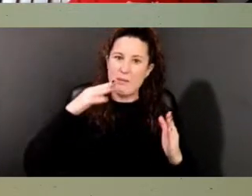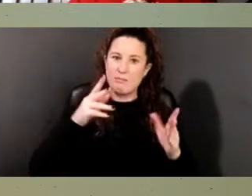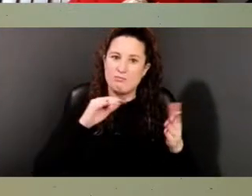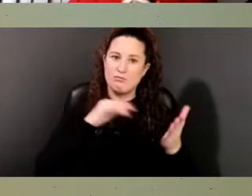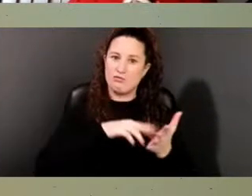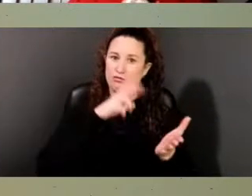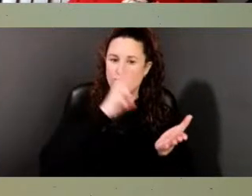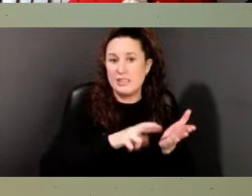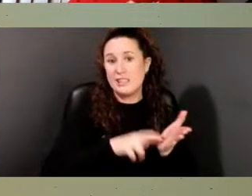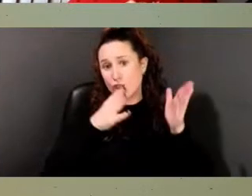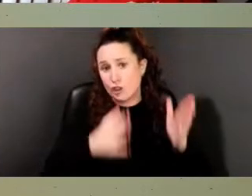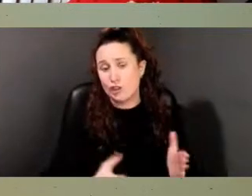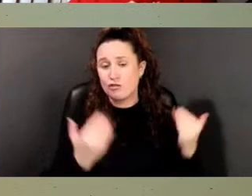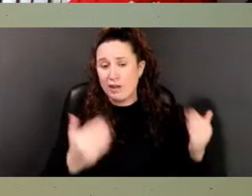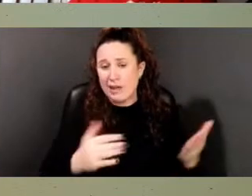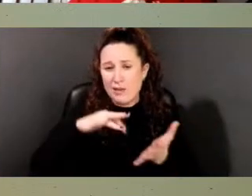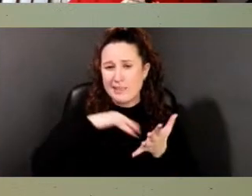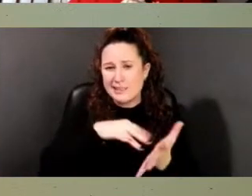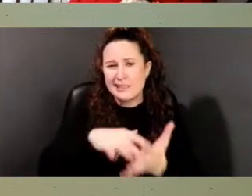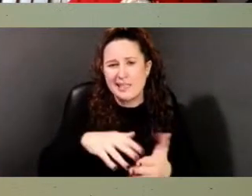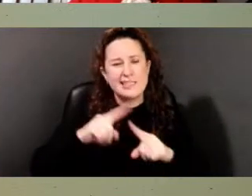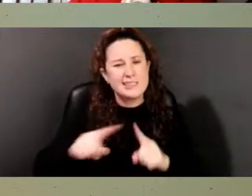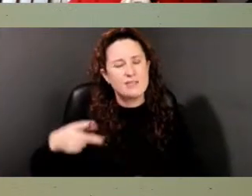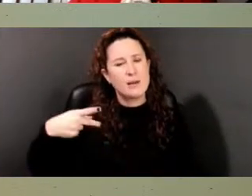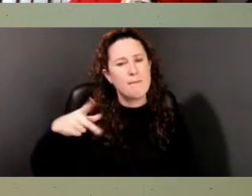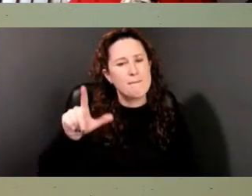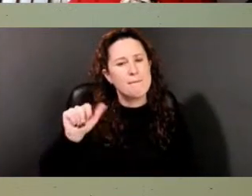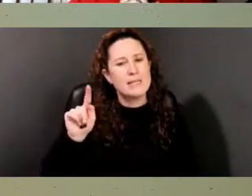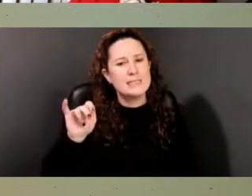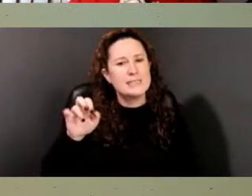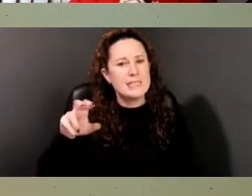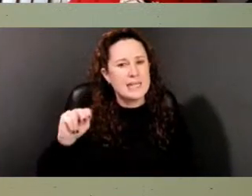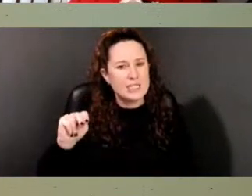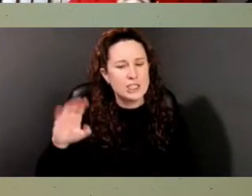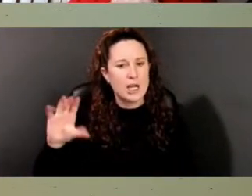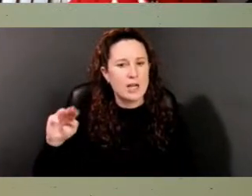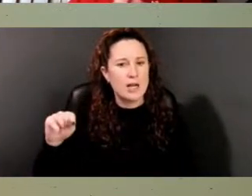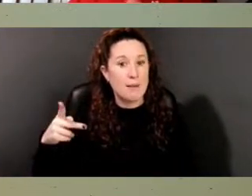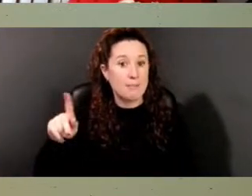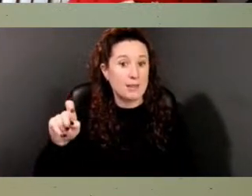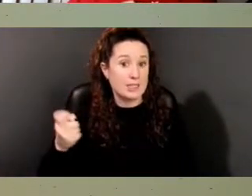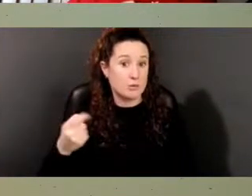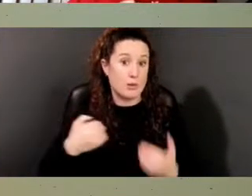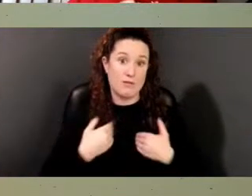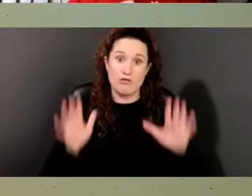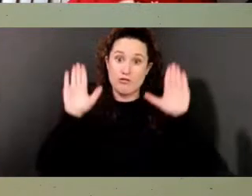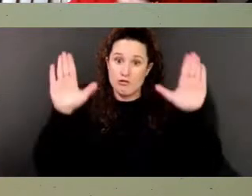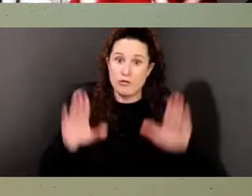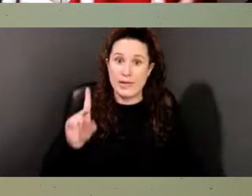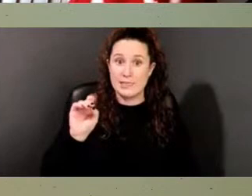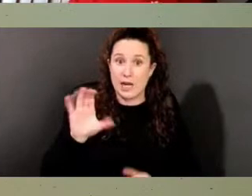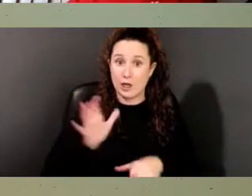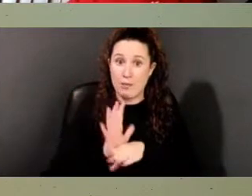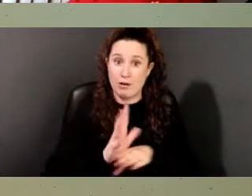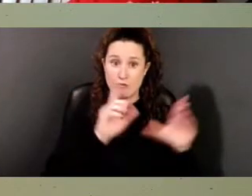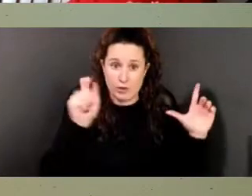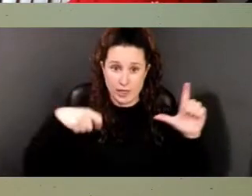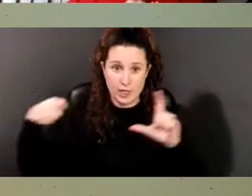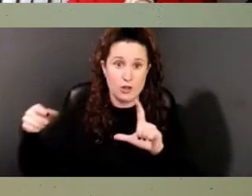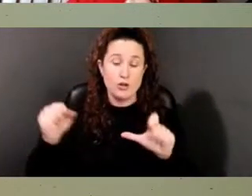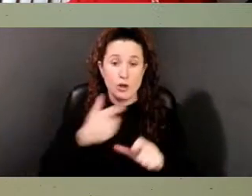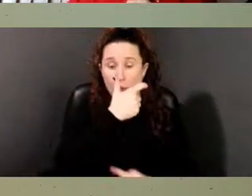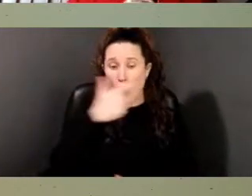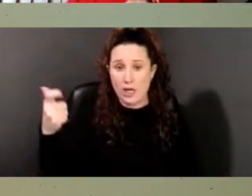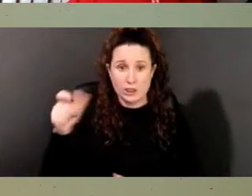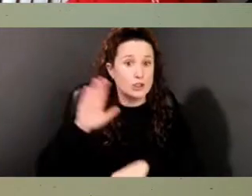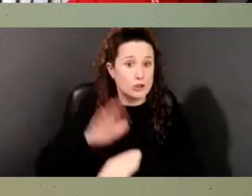that study the plantation complex. And there's a great four-part documentary that I encourage you to go watch, see the whole thing on YouTube,